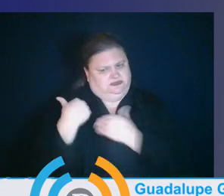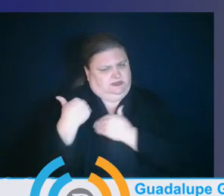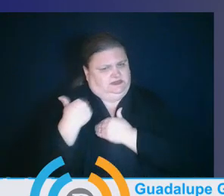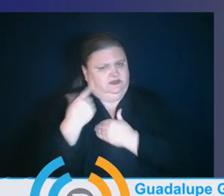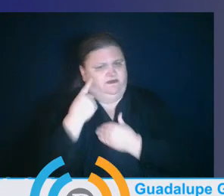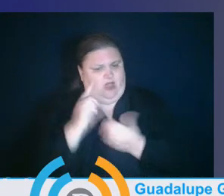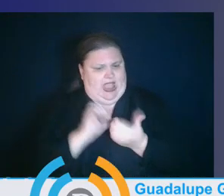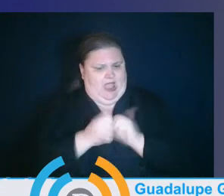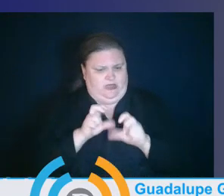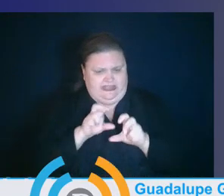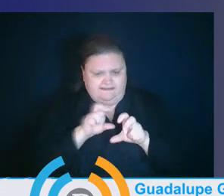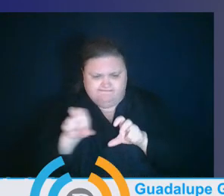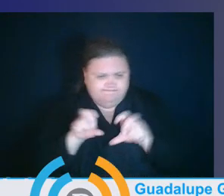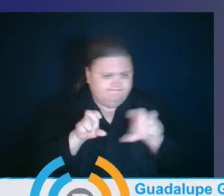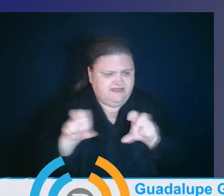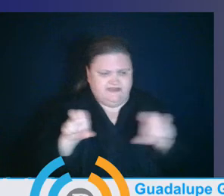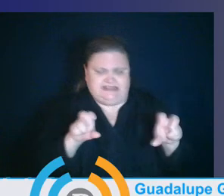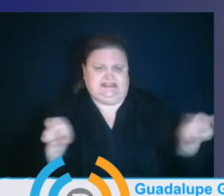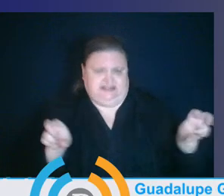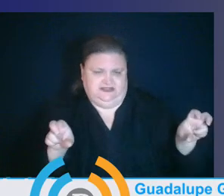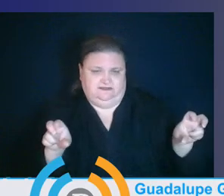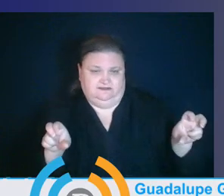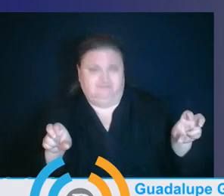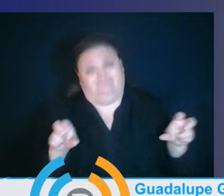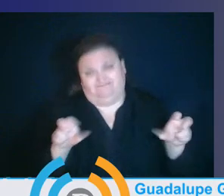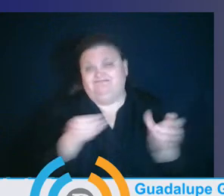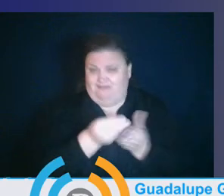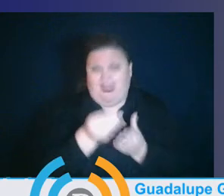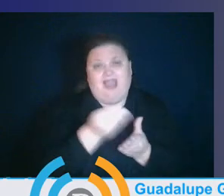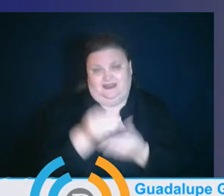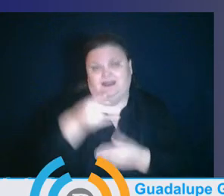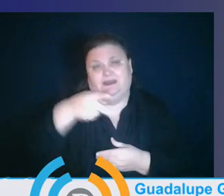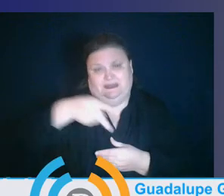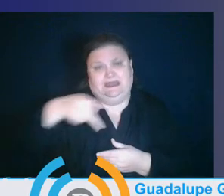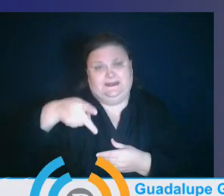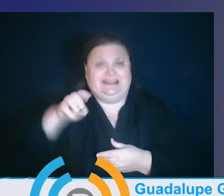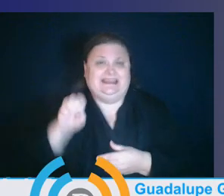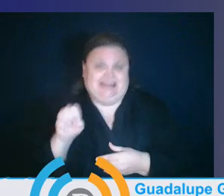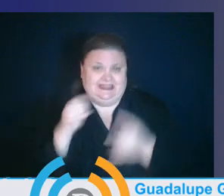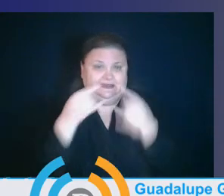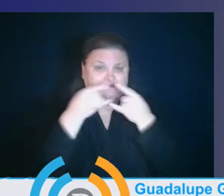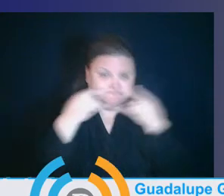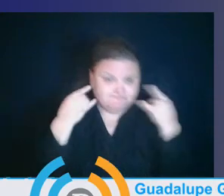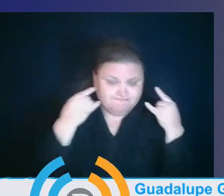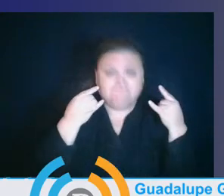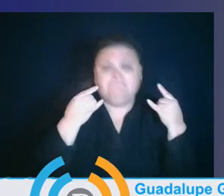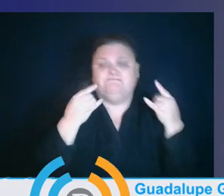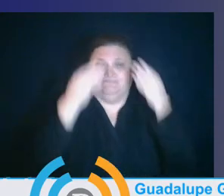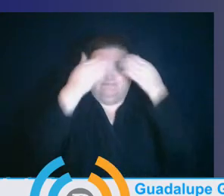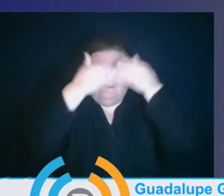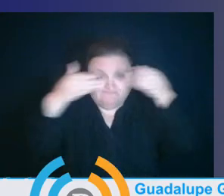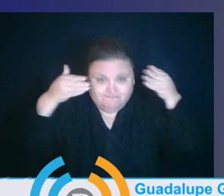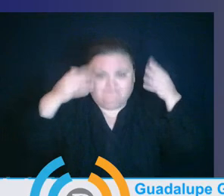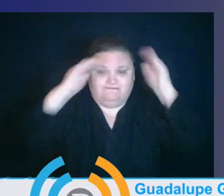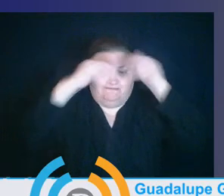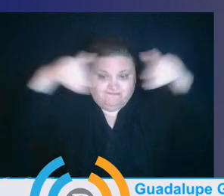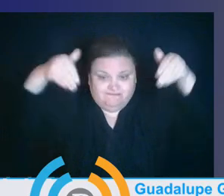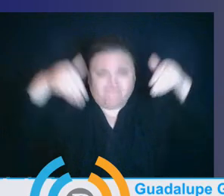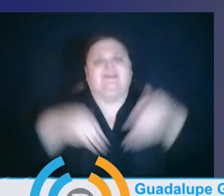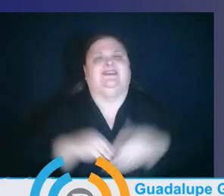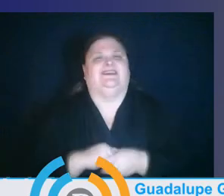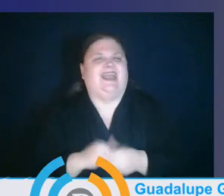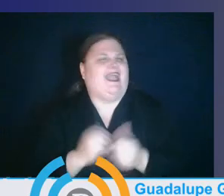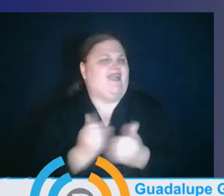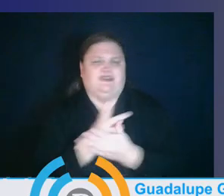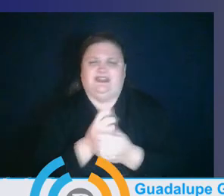And where has it been invested? And PPE equipment, in all the precautionary measures that we have to take to make